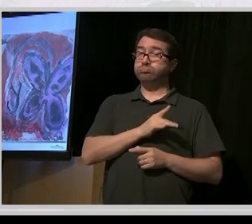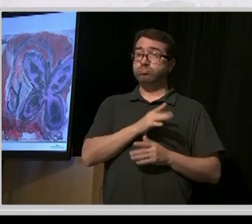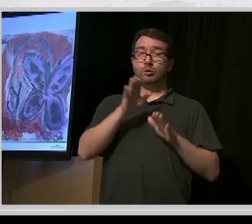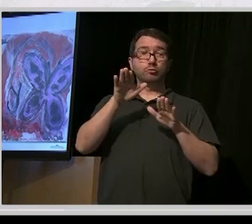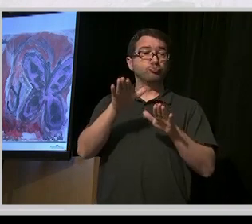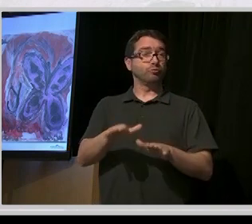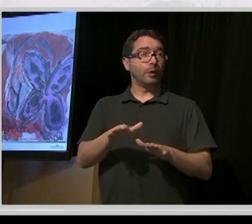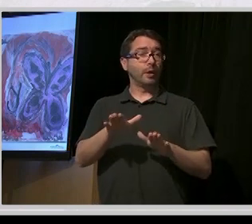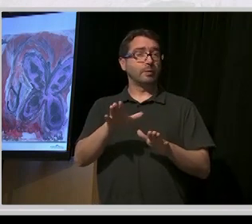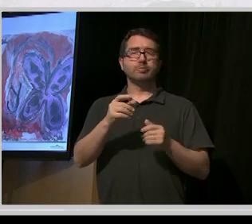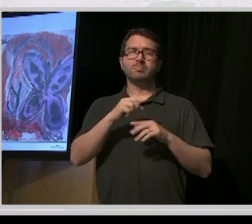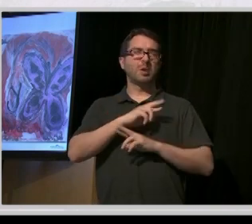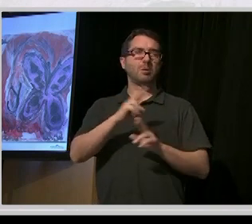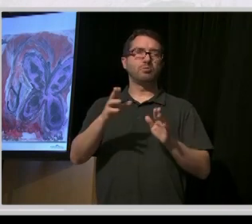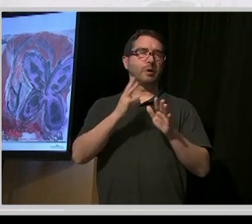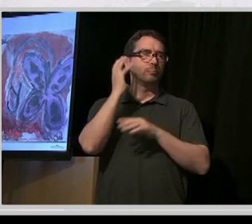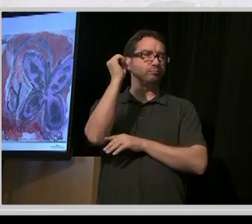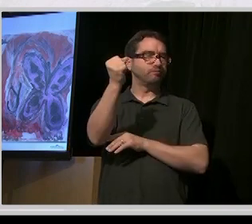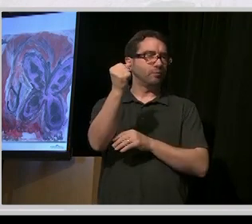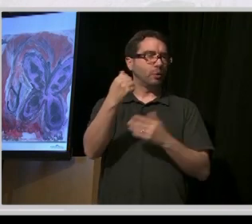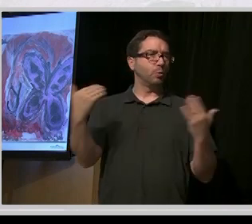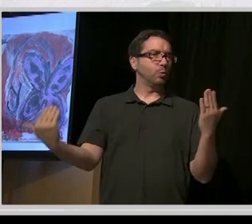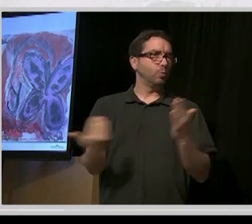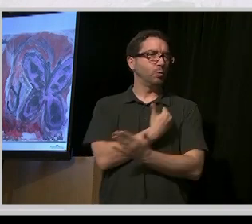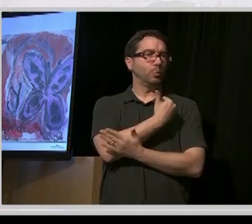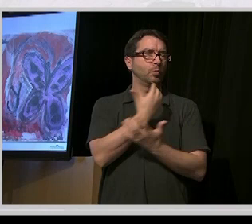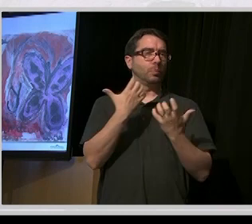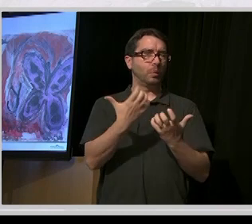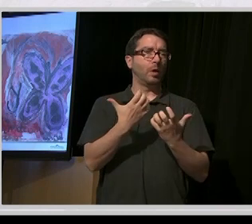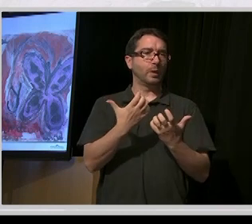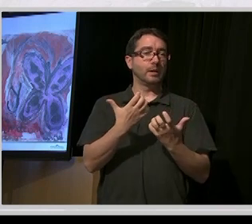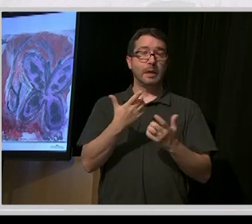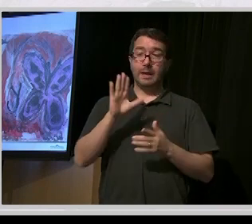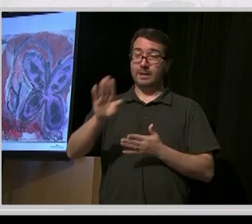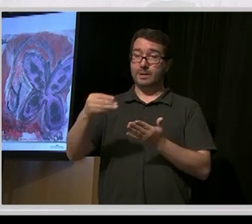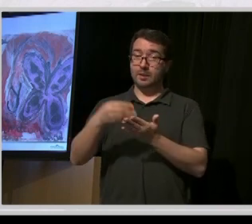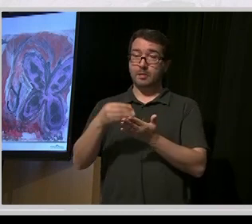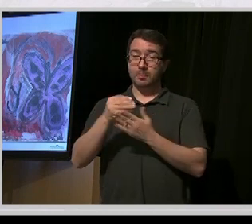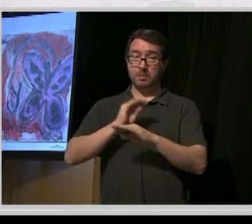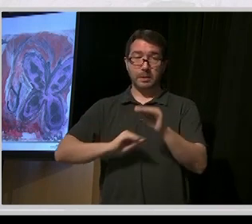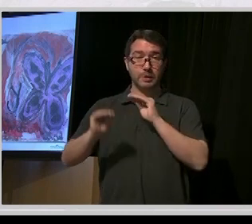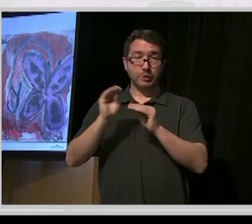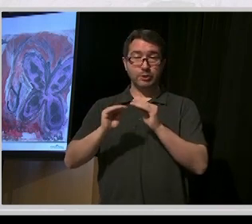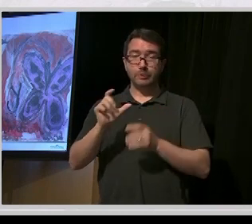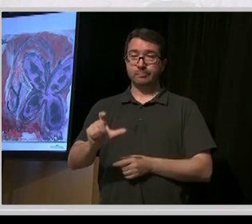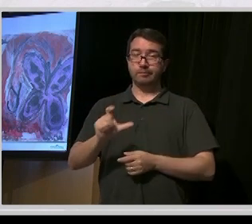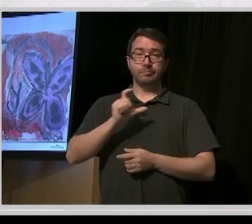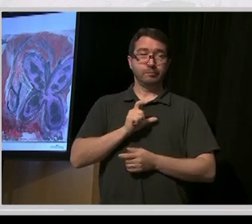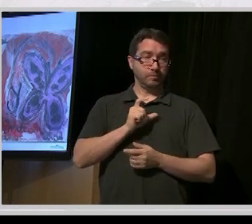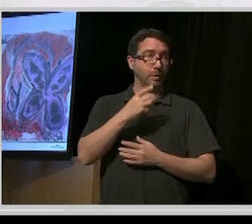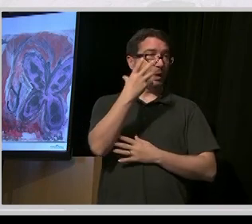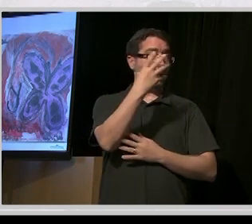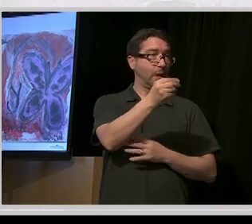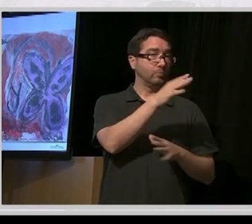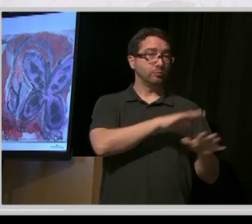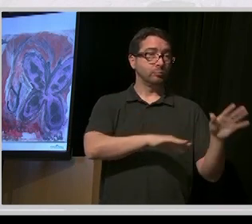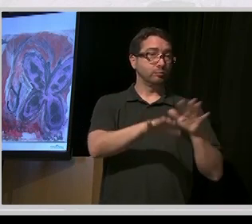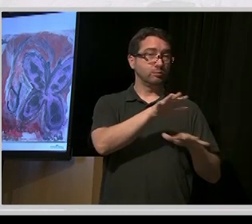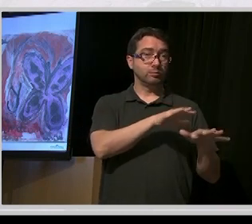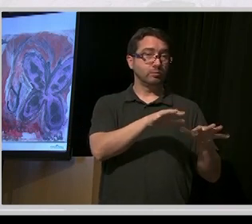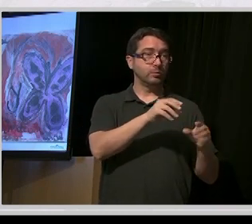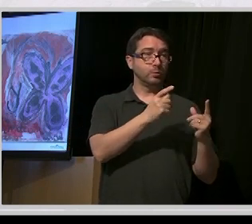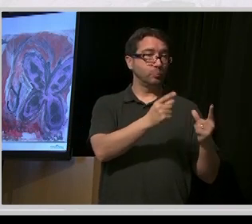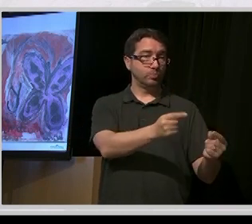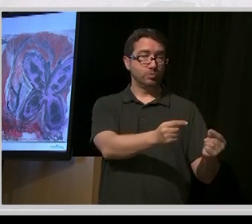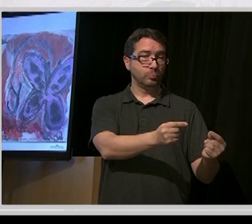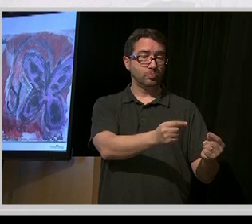move on. And they can then access their portion of the budget to move to that. Other folks will want